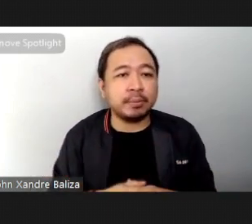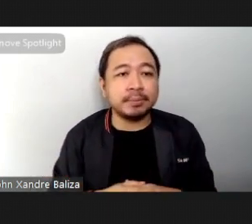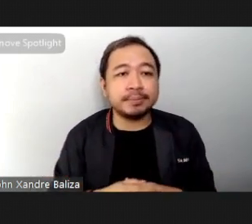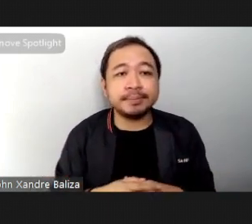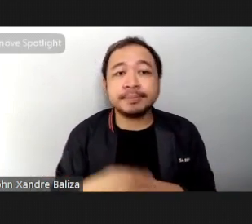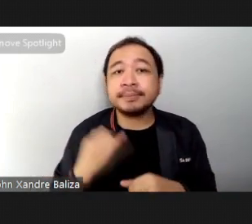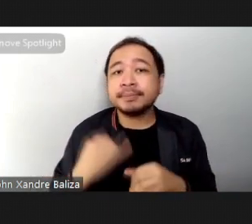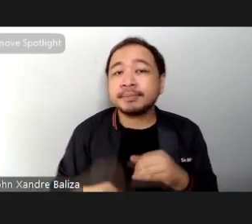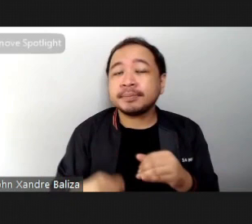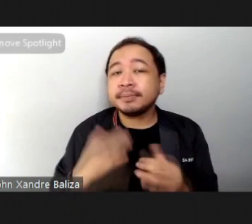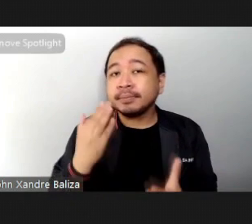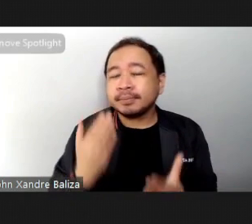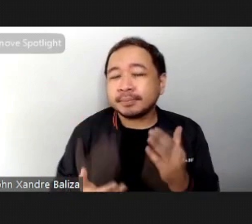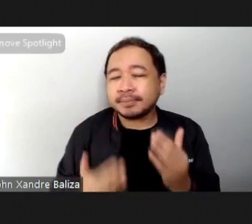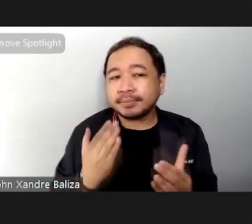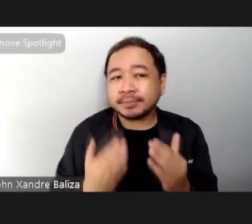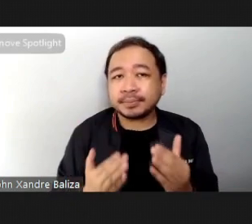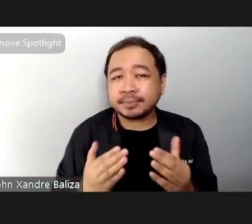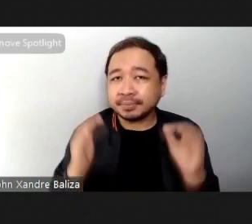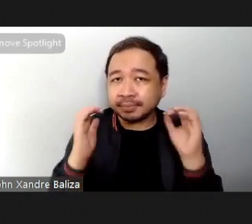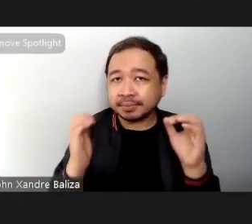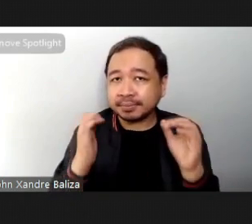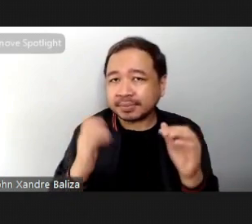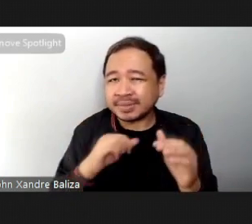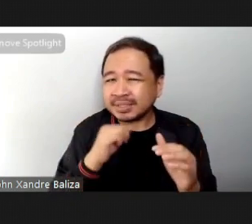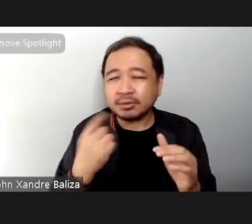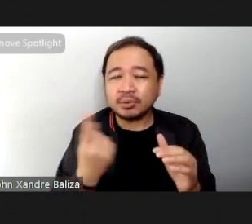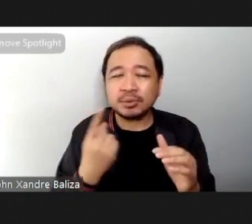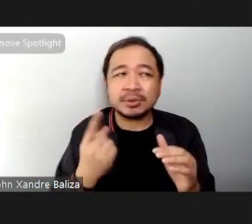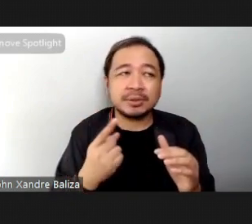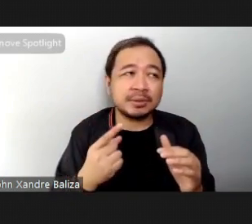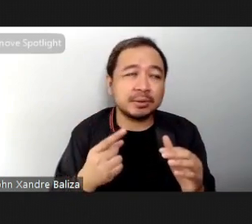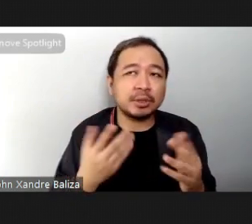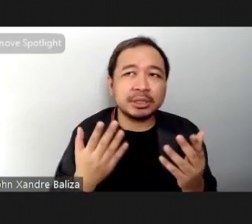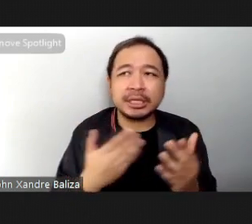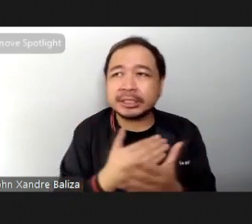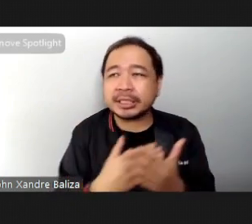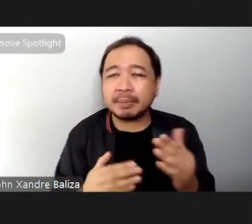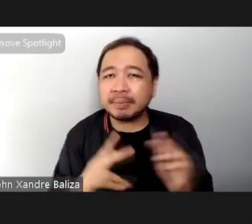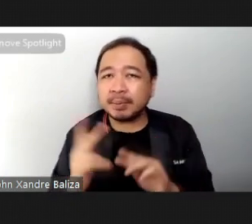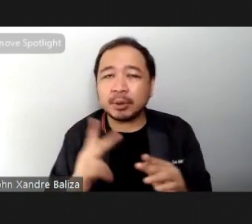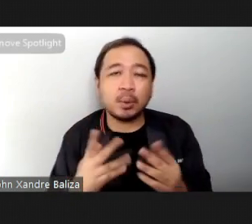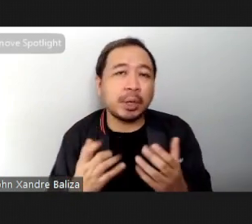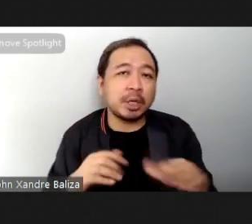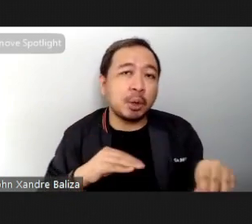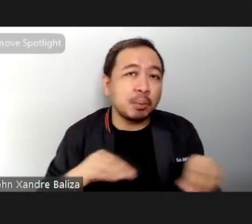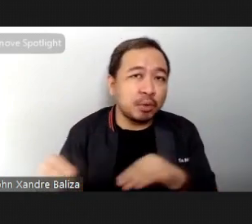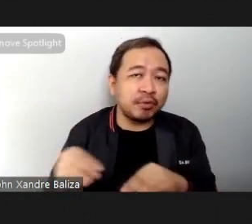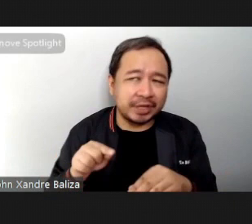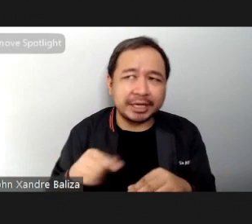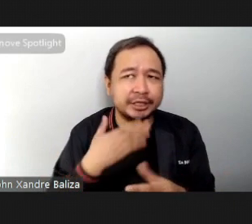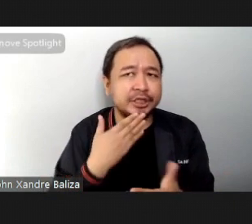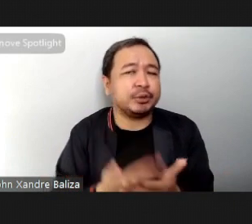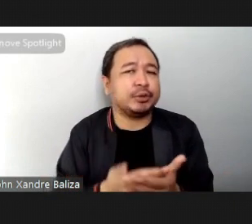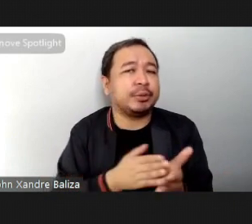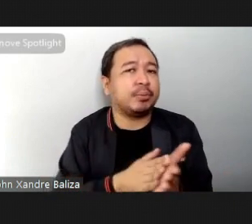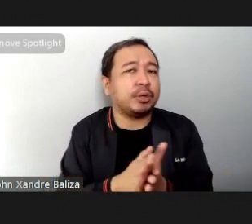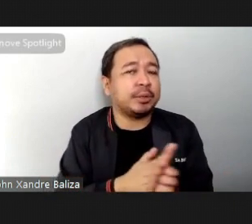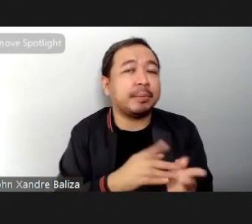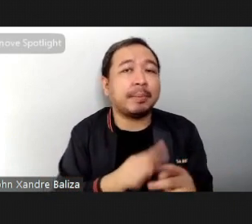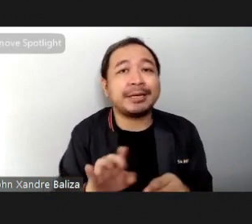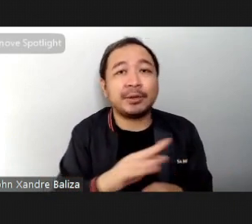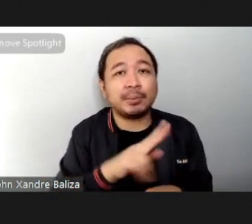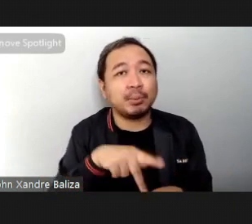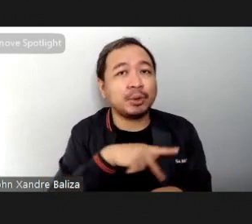may not actually be the goal for some people some people just want to get moves and that's already a good motivator however as your personal practice